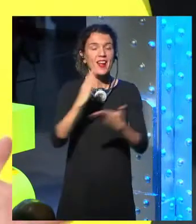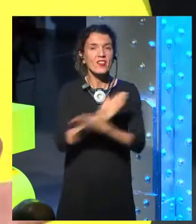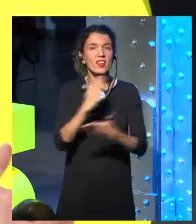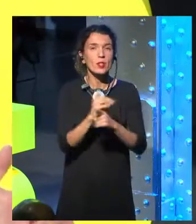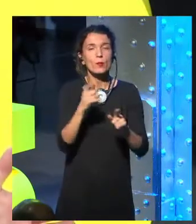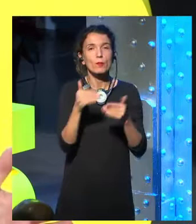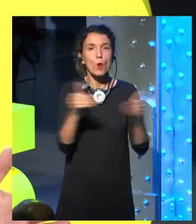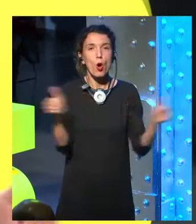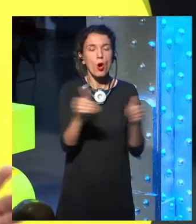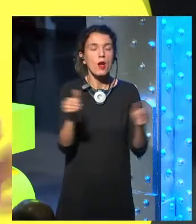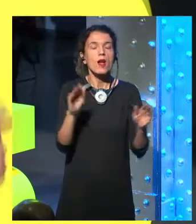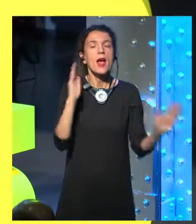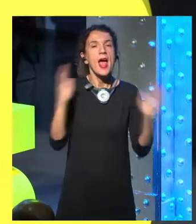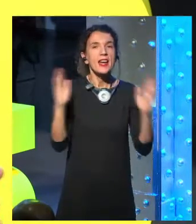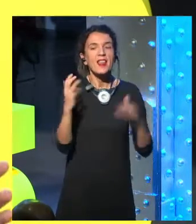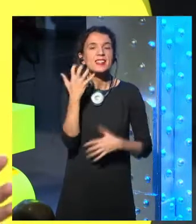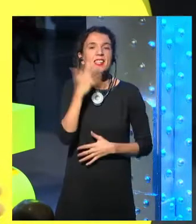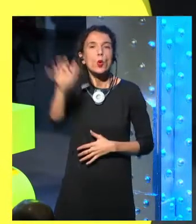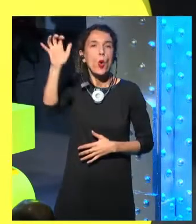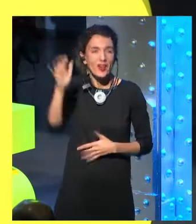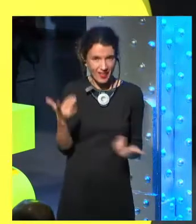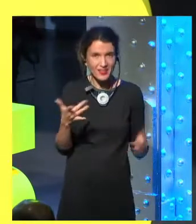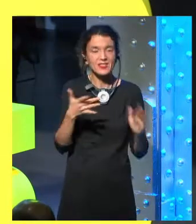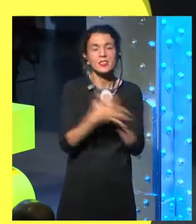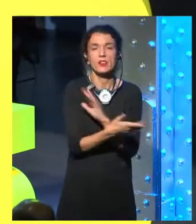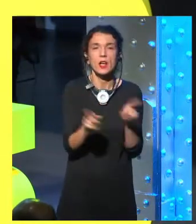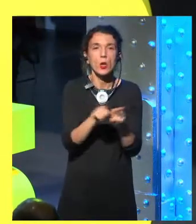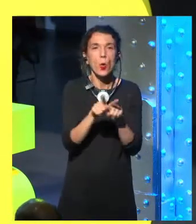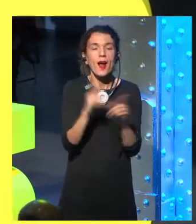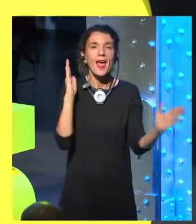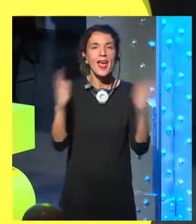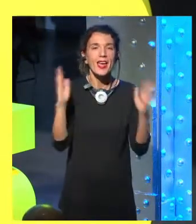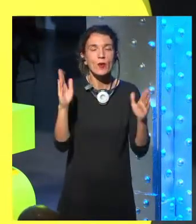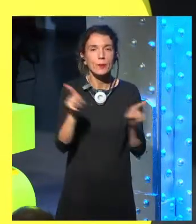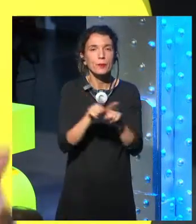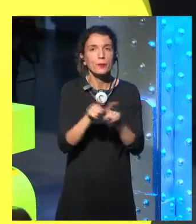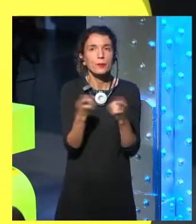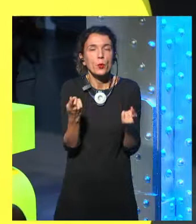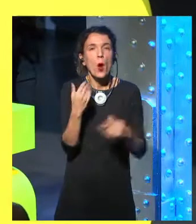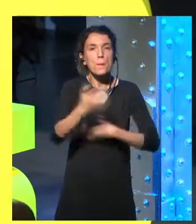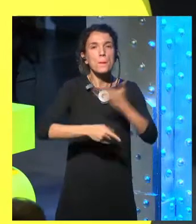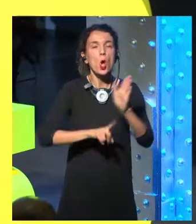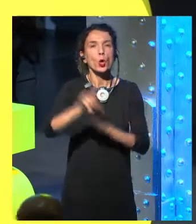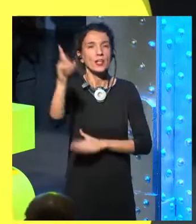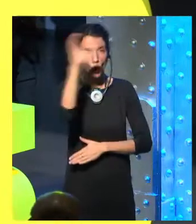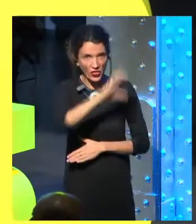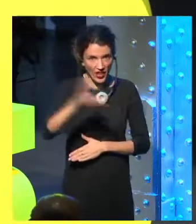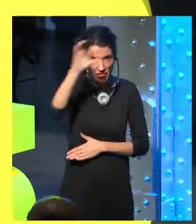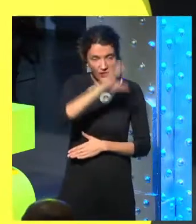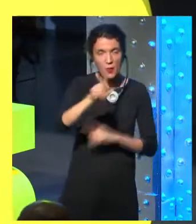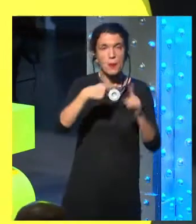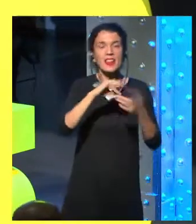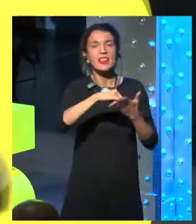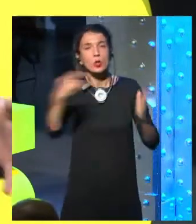is open to the singularity era, to this singularity era that would be defined as the era of scientific